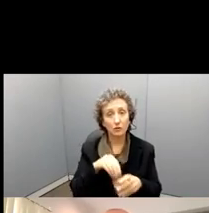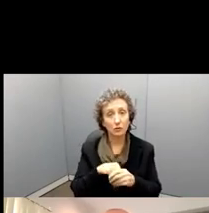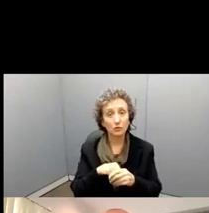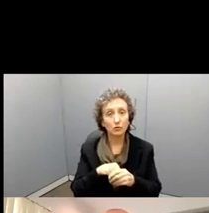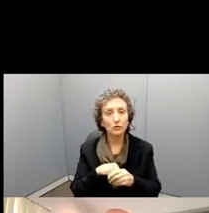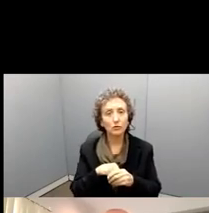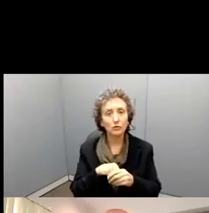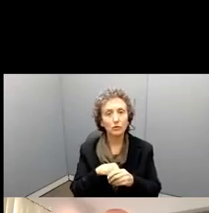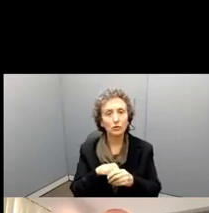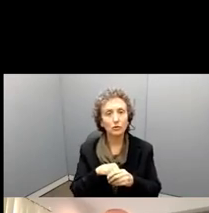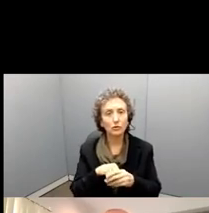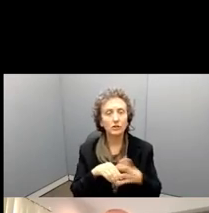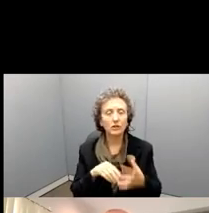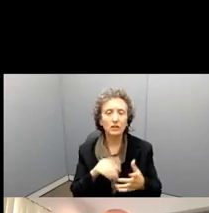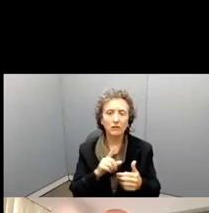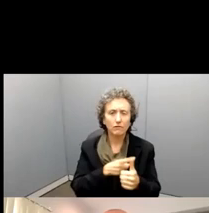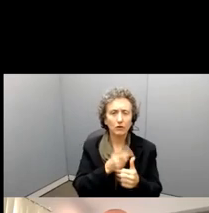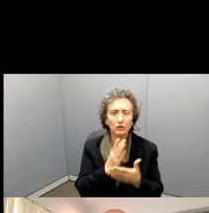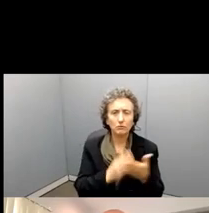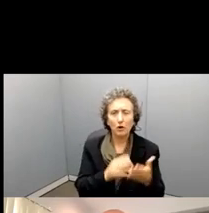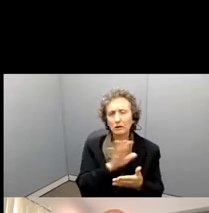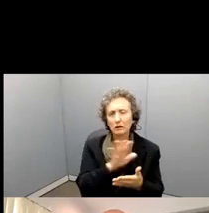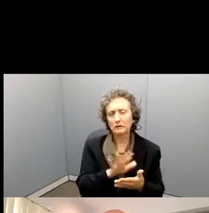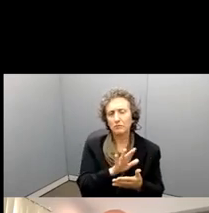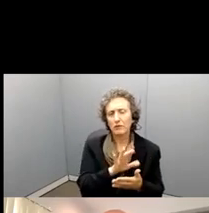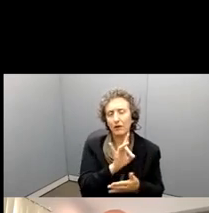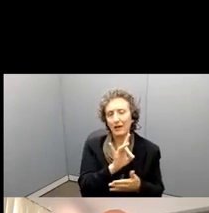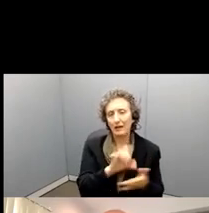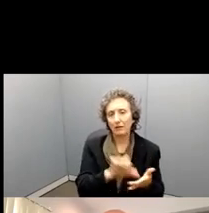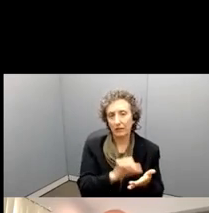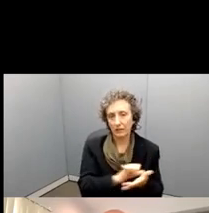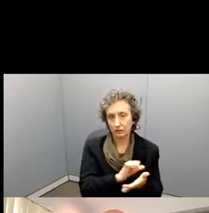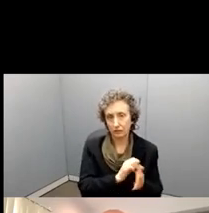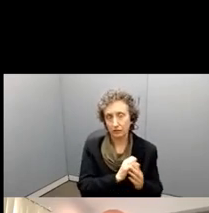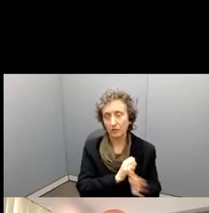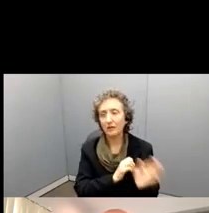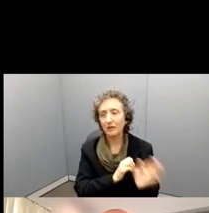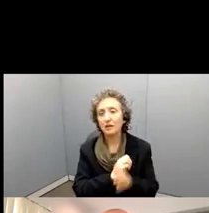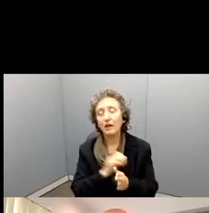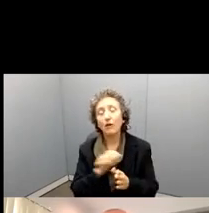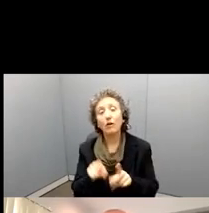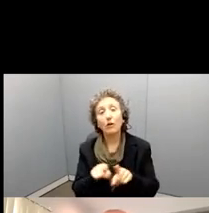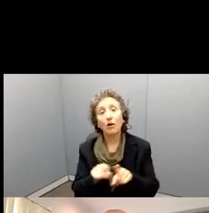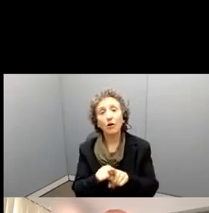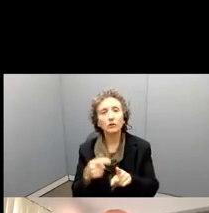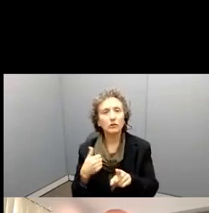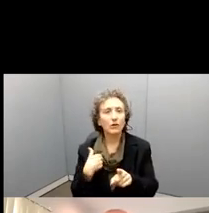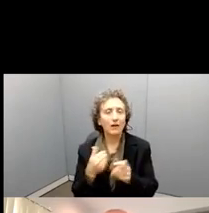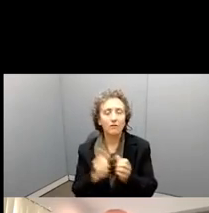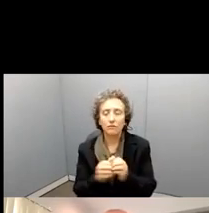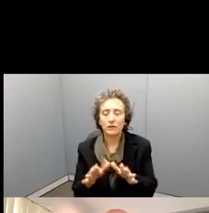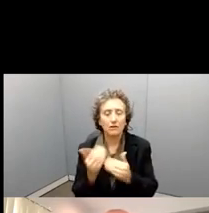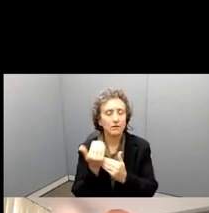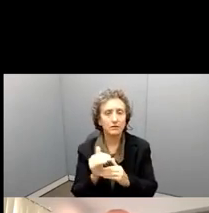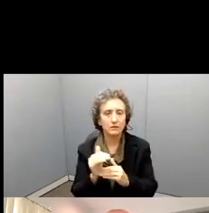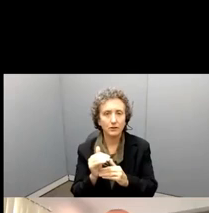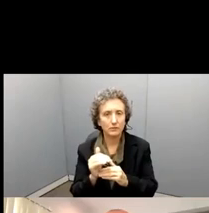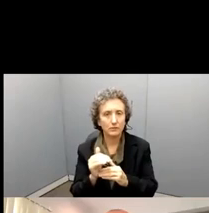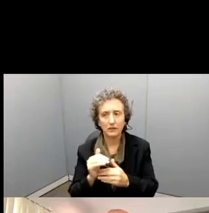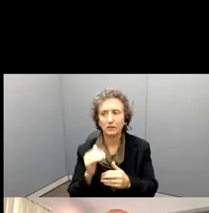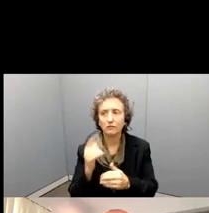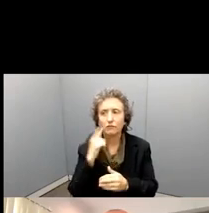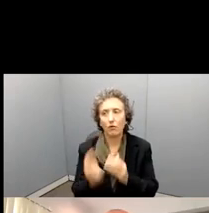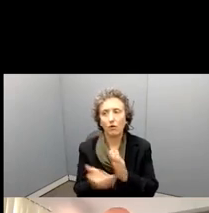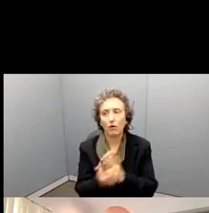usually about eight pages. But we, we also give, uh, unlimited space and appendices and things